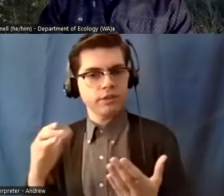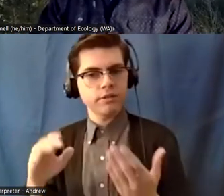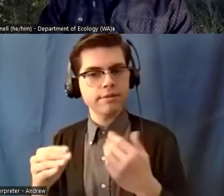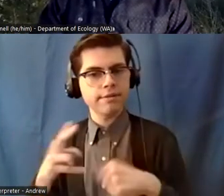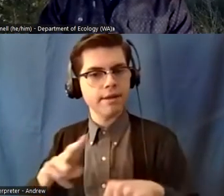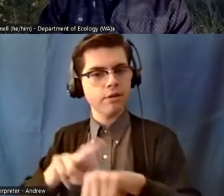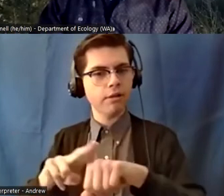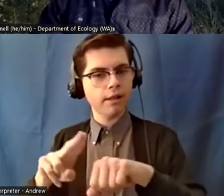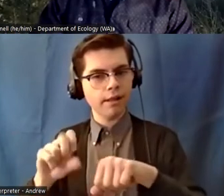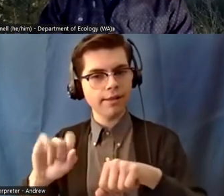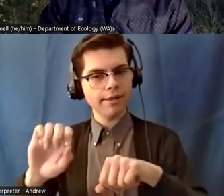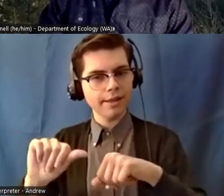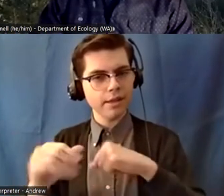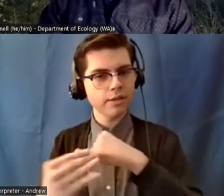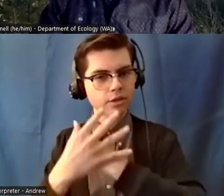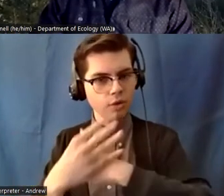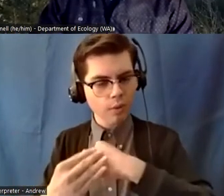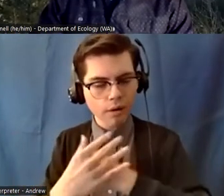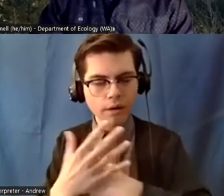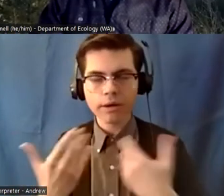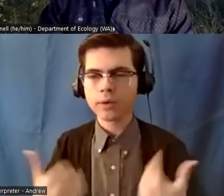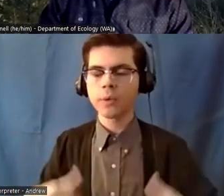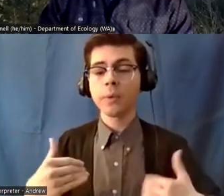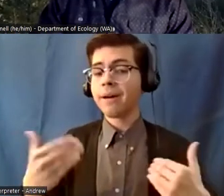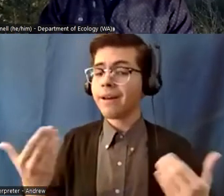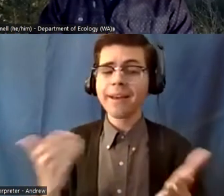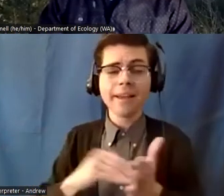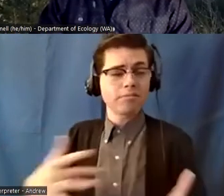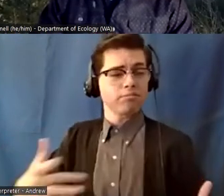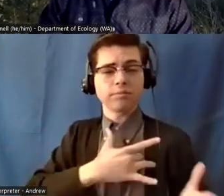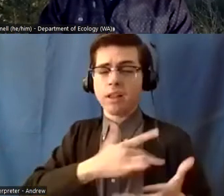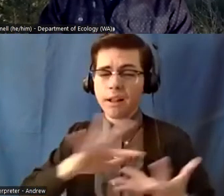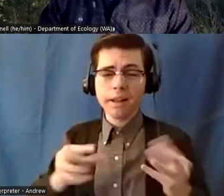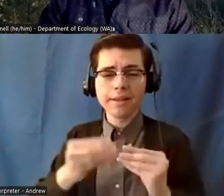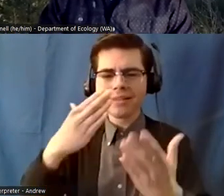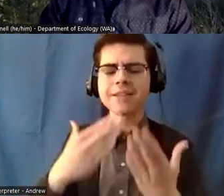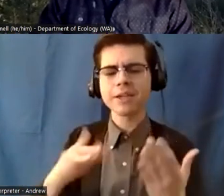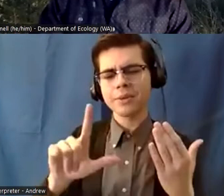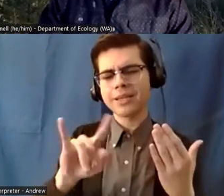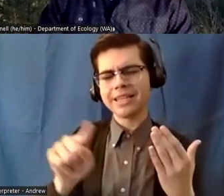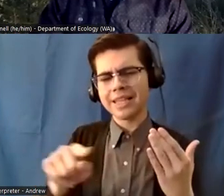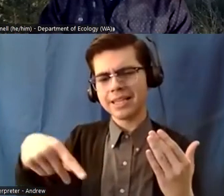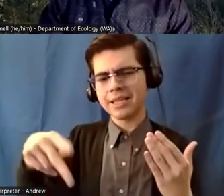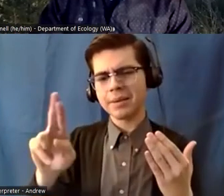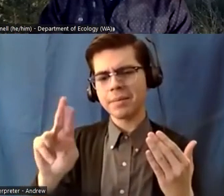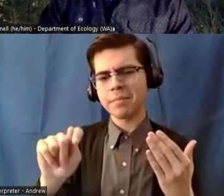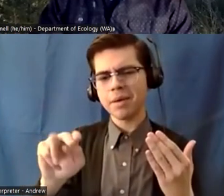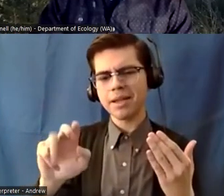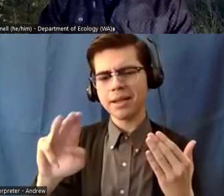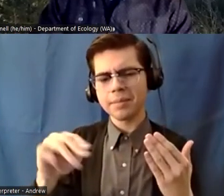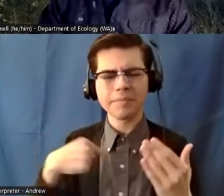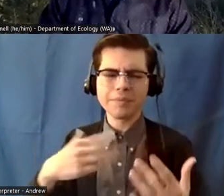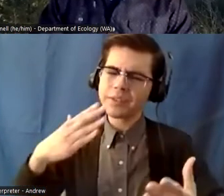um but i want to again thank liz poppin from the bottom of my heart because i would not have had this career without you liz so